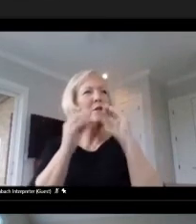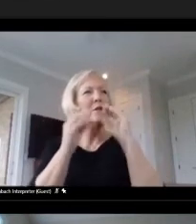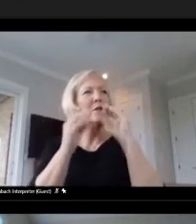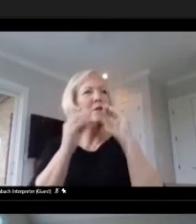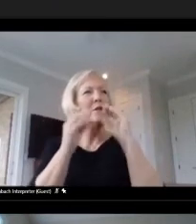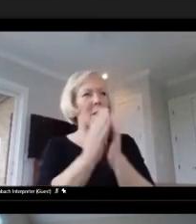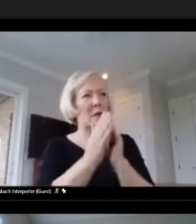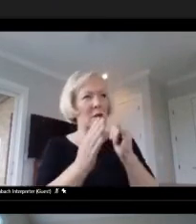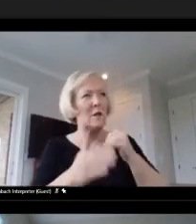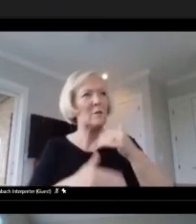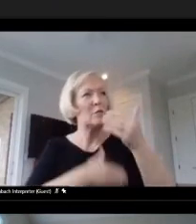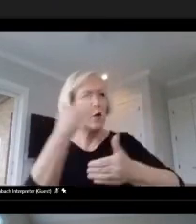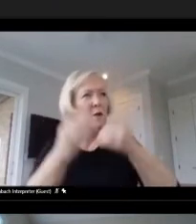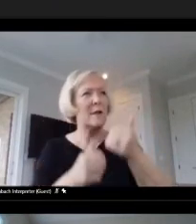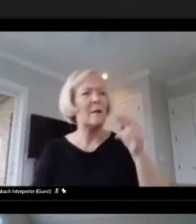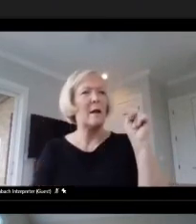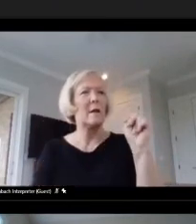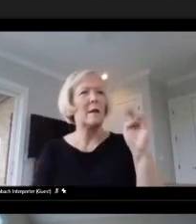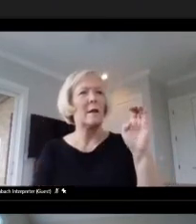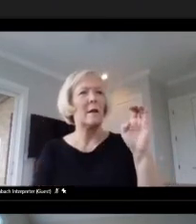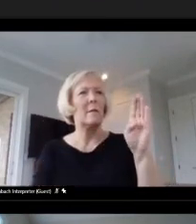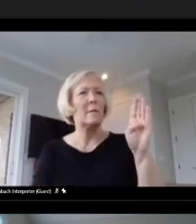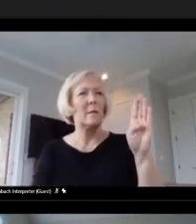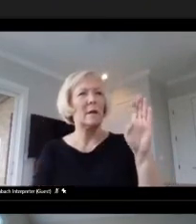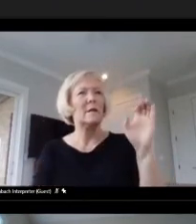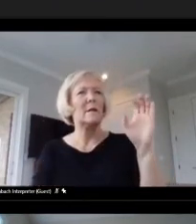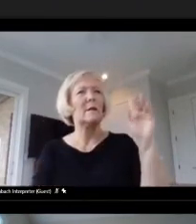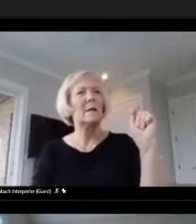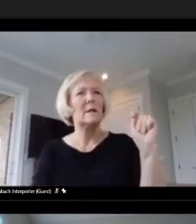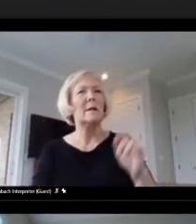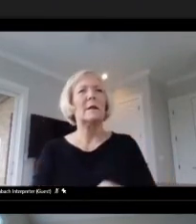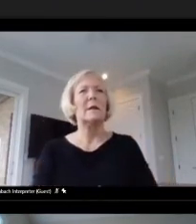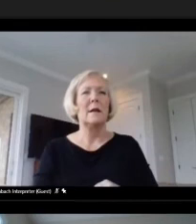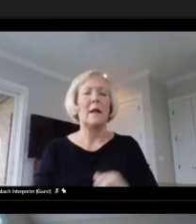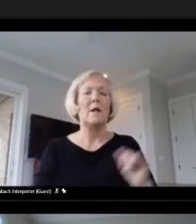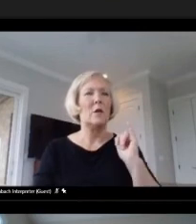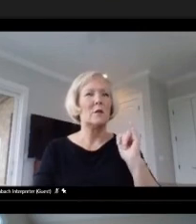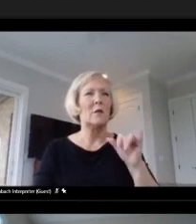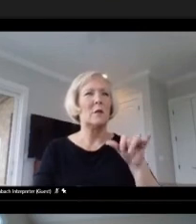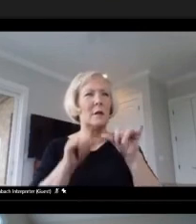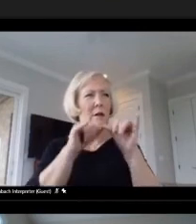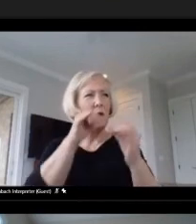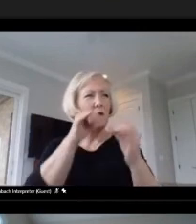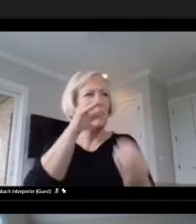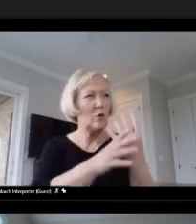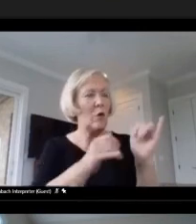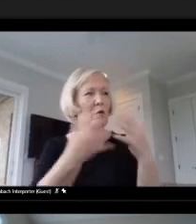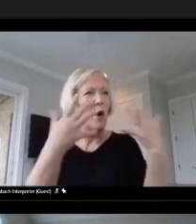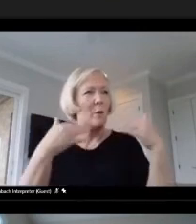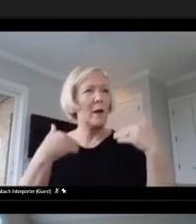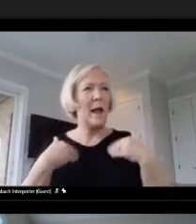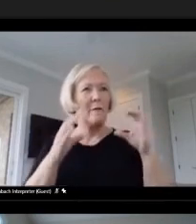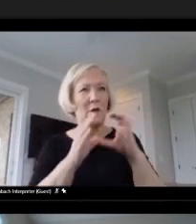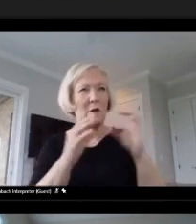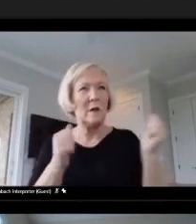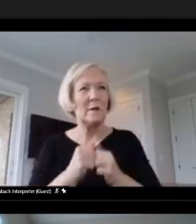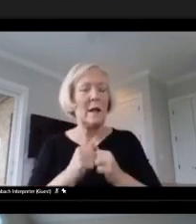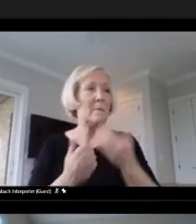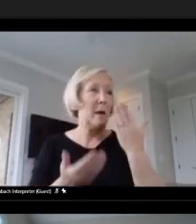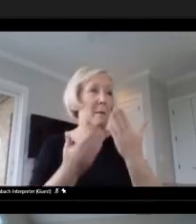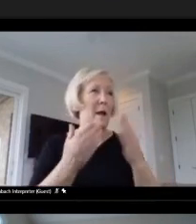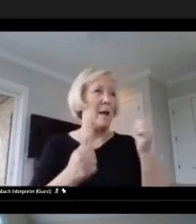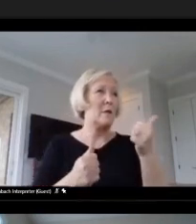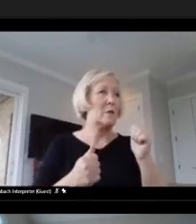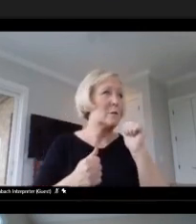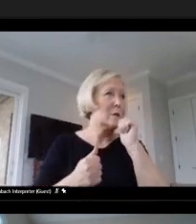and continue to grow the teachers who are already NBCTs or those who, you know, may choose not to pursue everyone gets